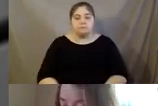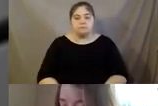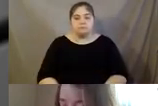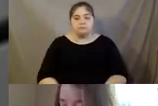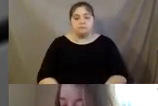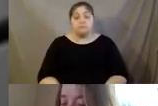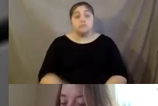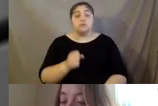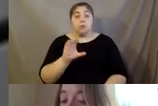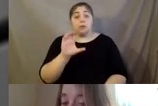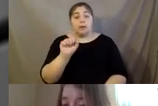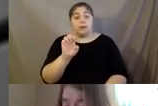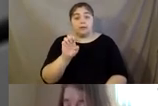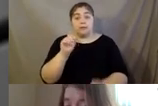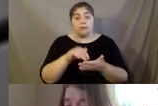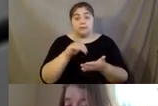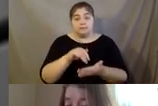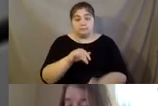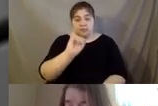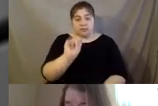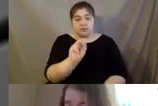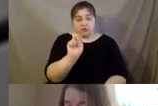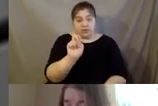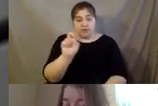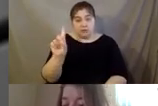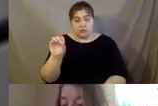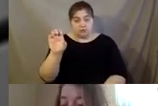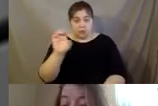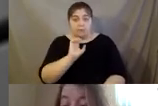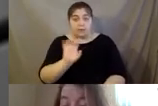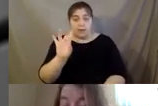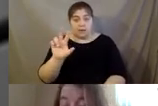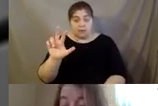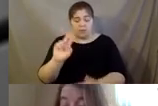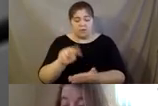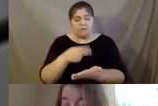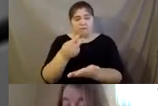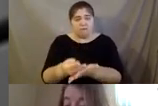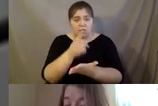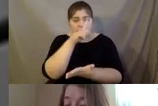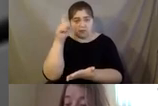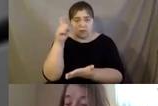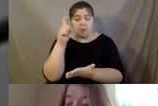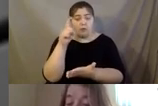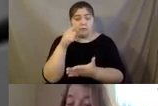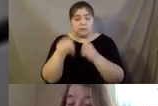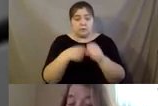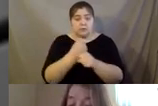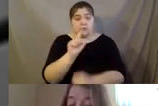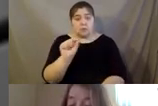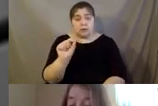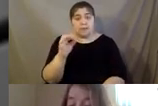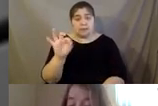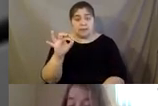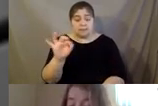the case study, Jane Doe, 83, fell in the summer of 2019. The hospital